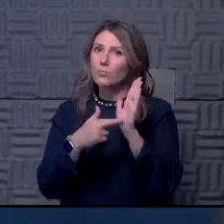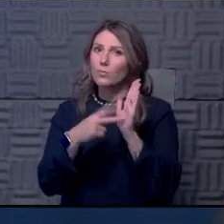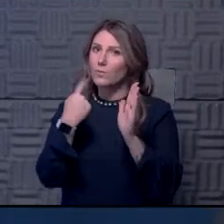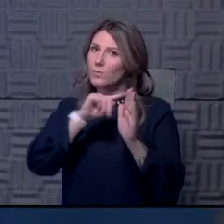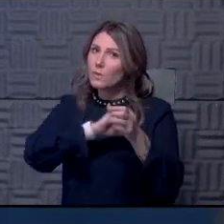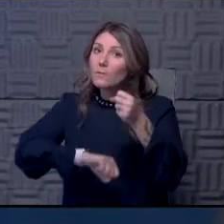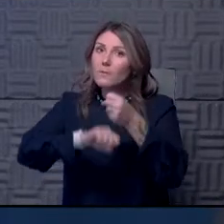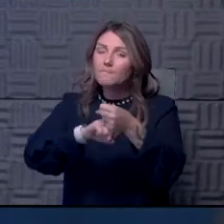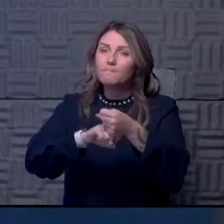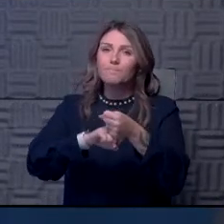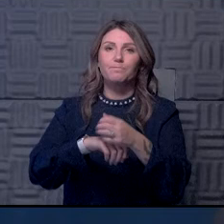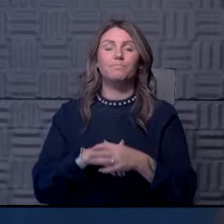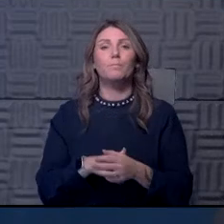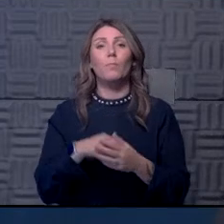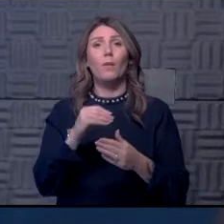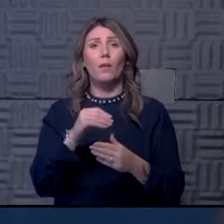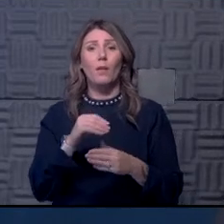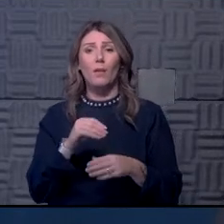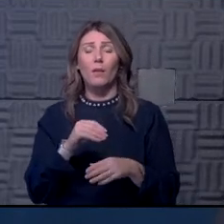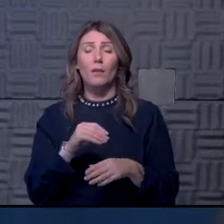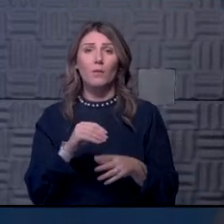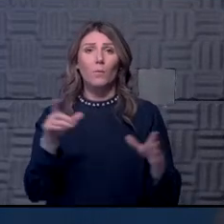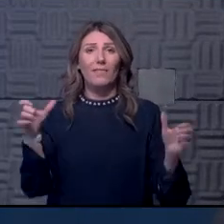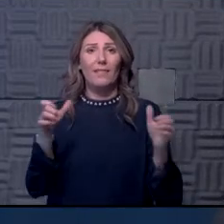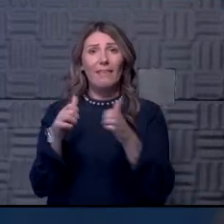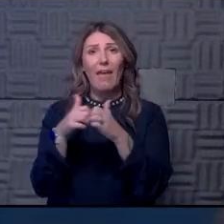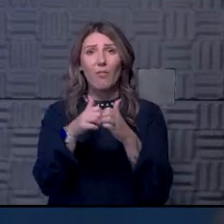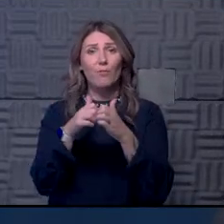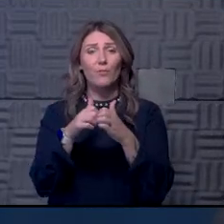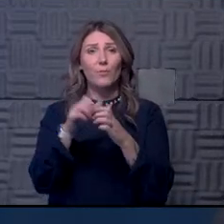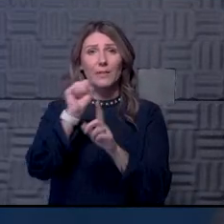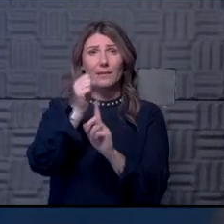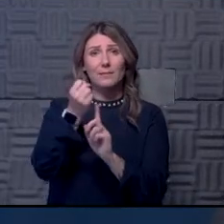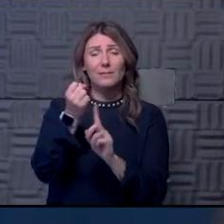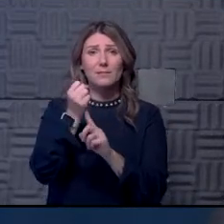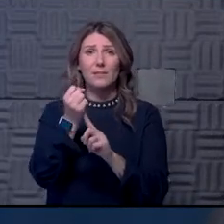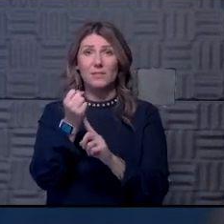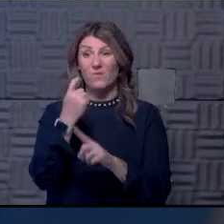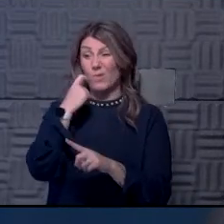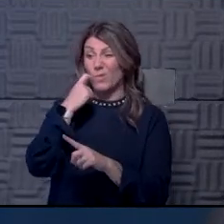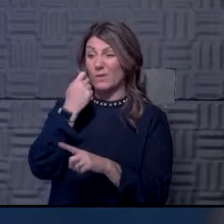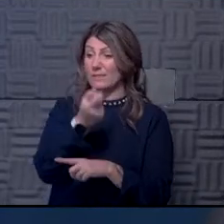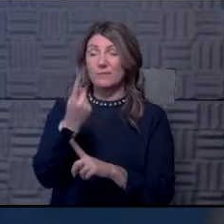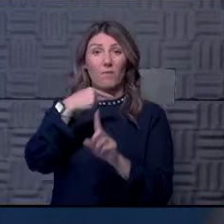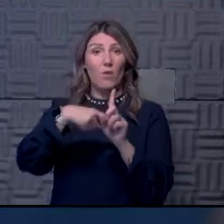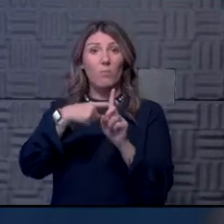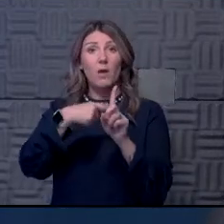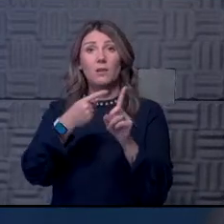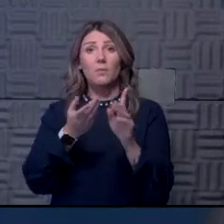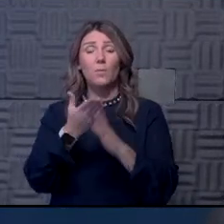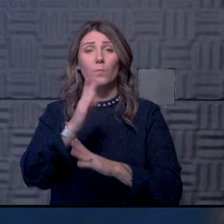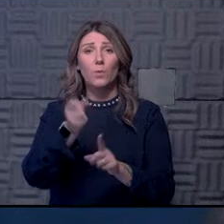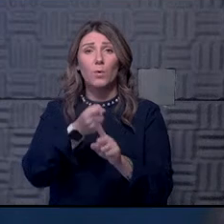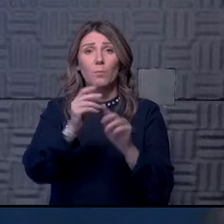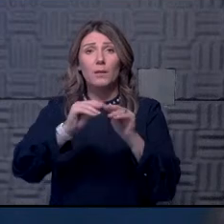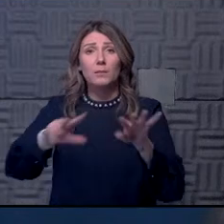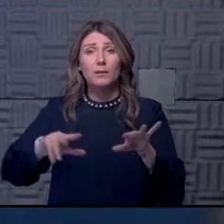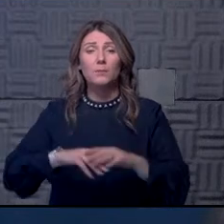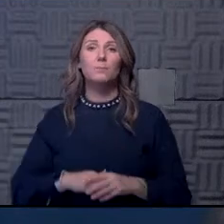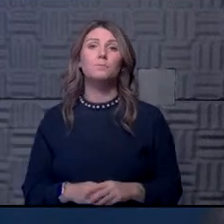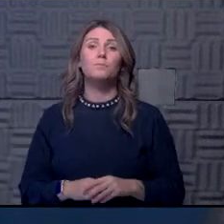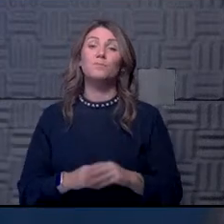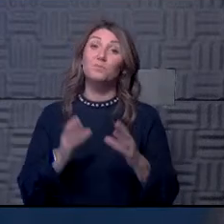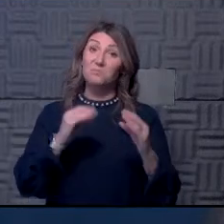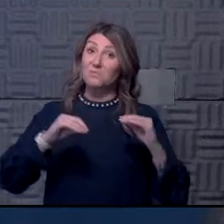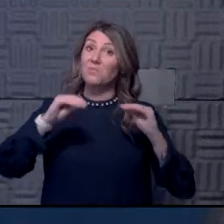uh, in gathering settings, uh, for, uh, the last several, uh, months, uh, through the pandemic. So, uh, more